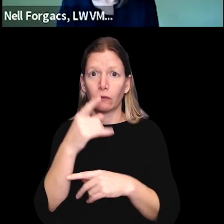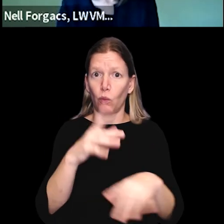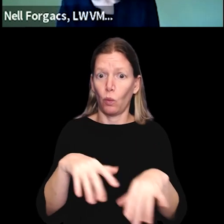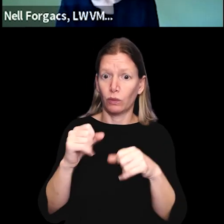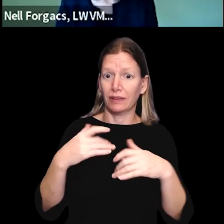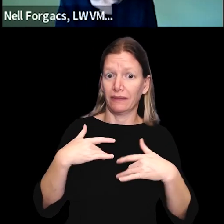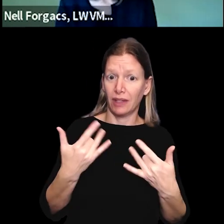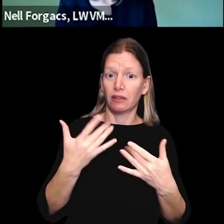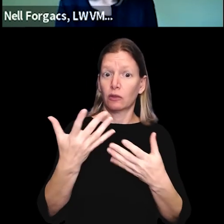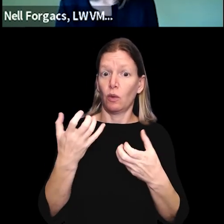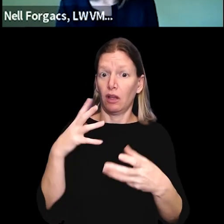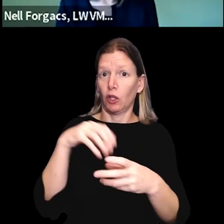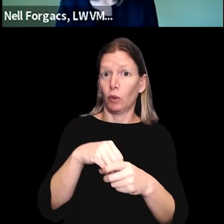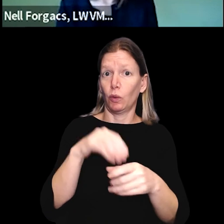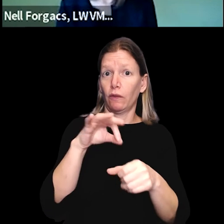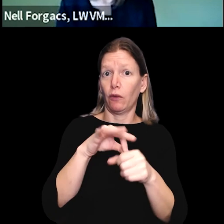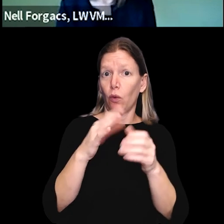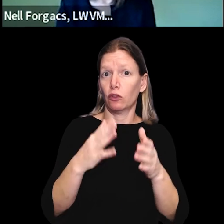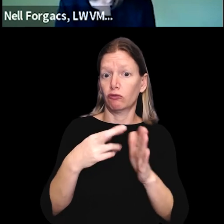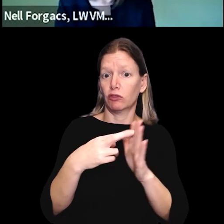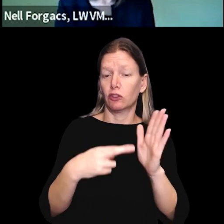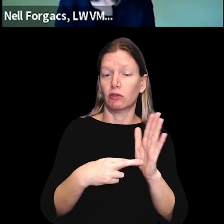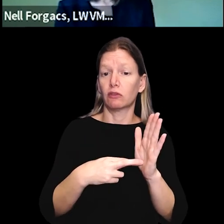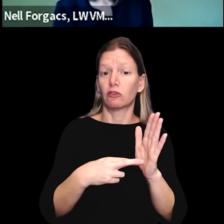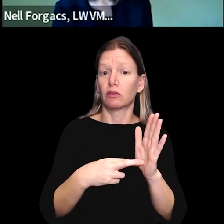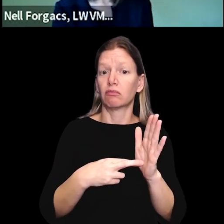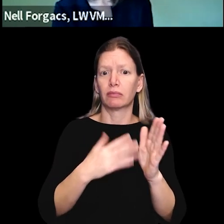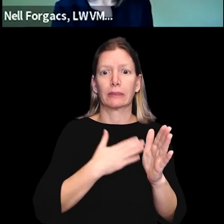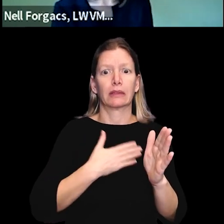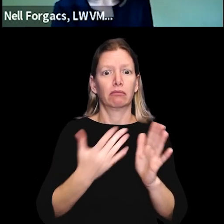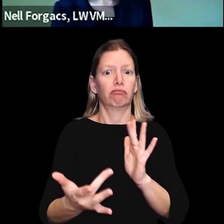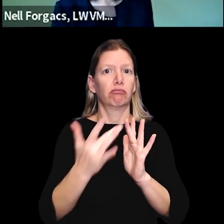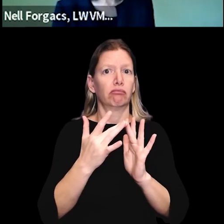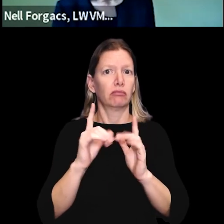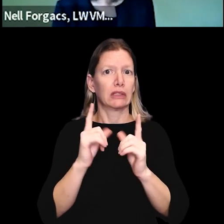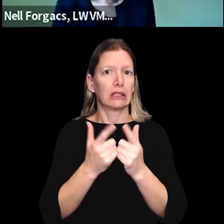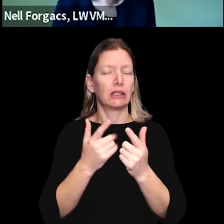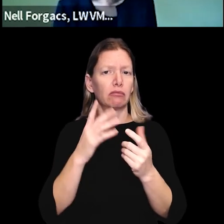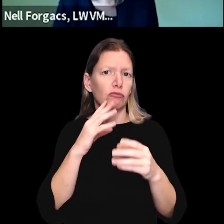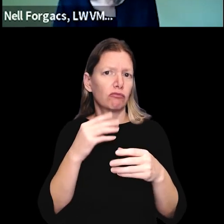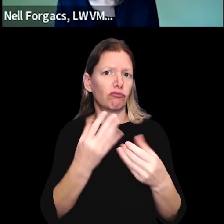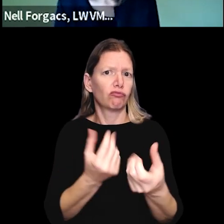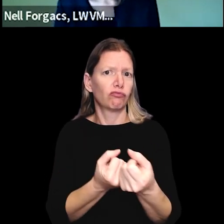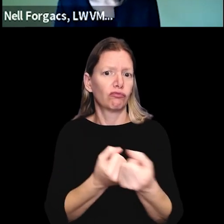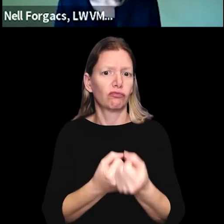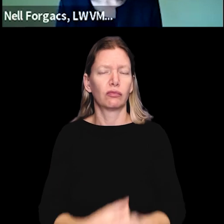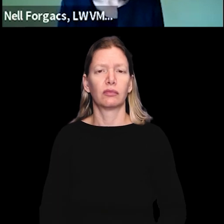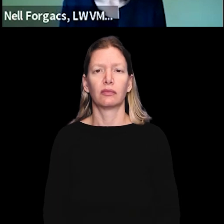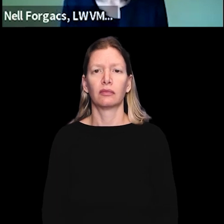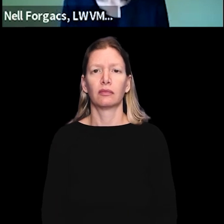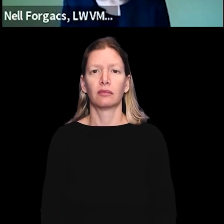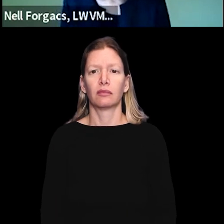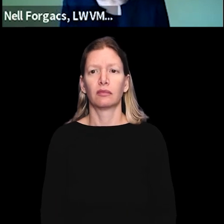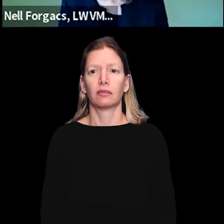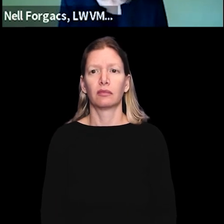if you are hosting an event and would like to include voter registration, please don't hesitate to reach out to the League for support.